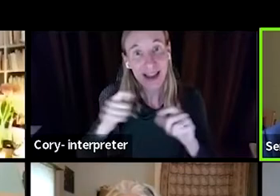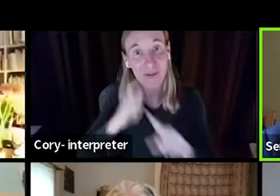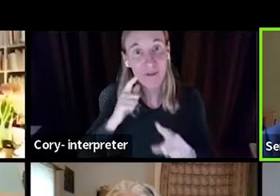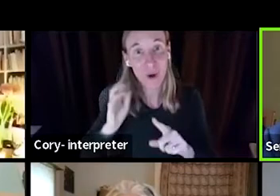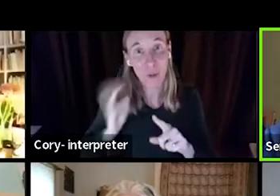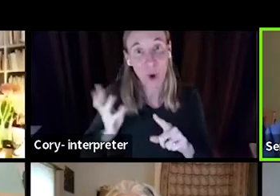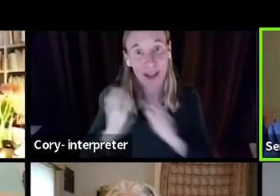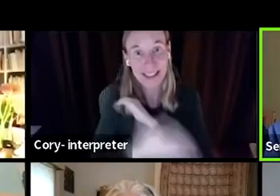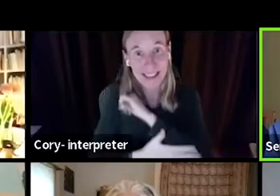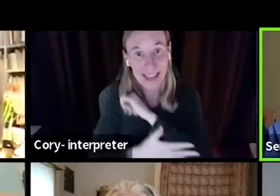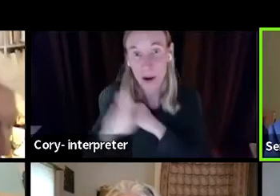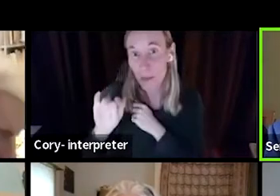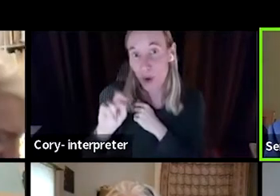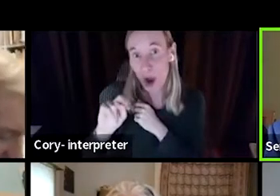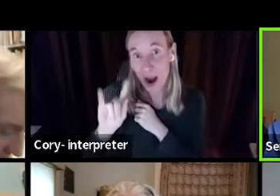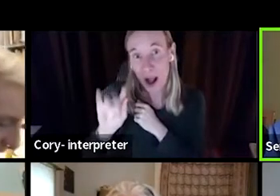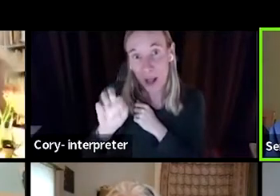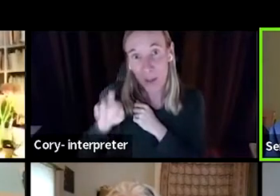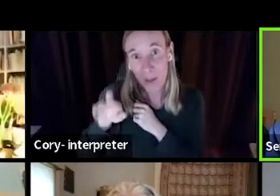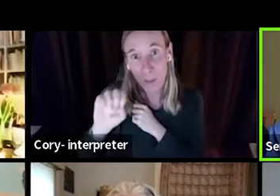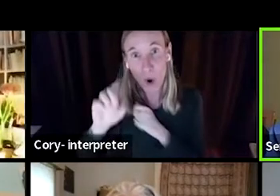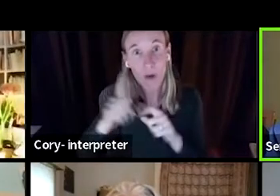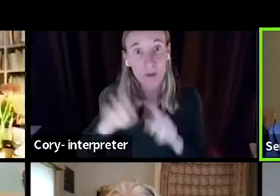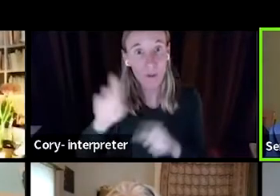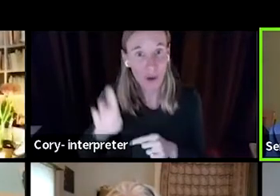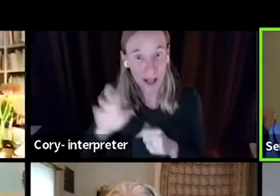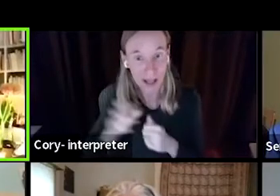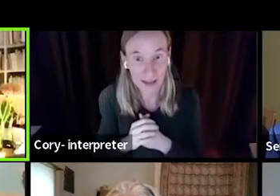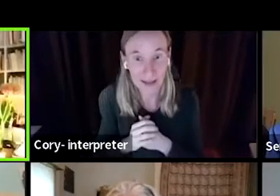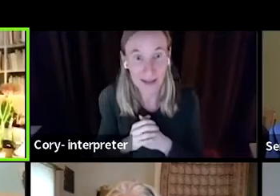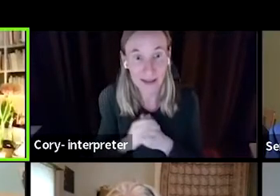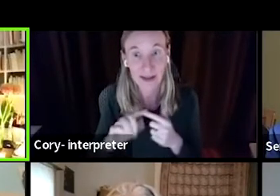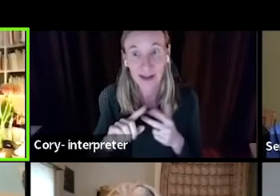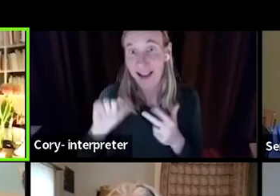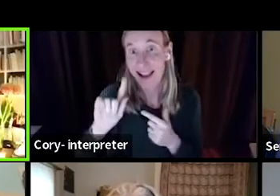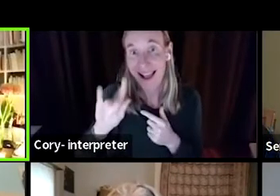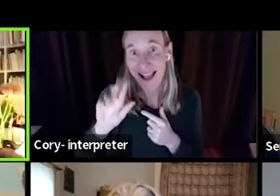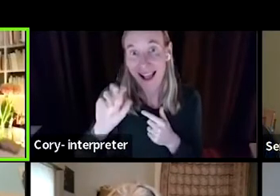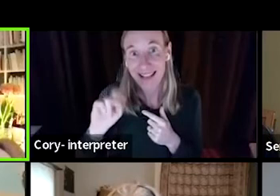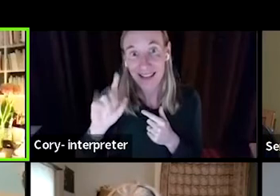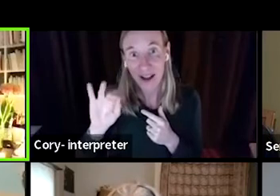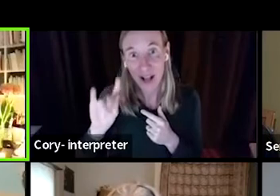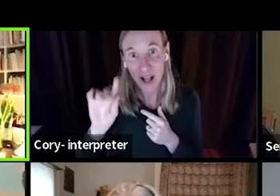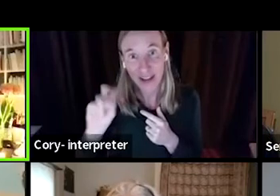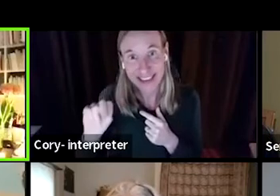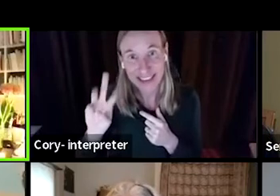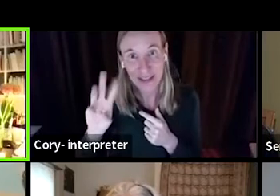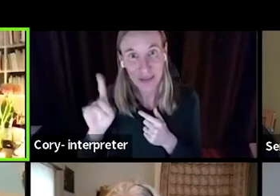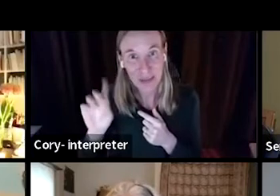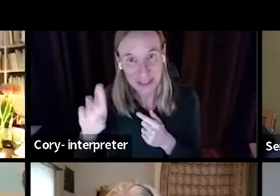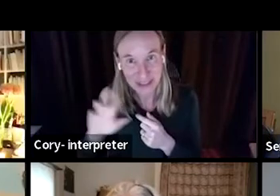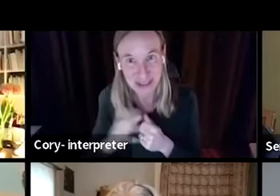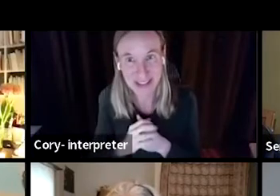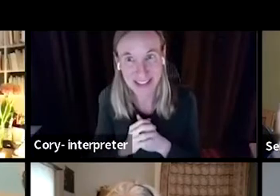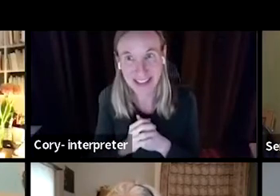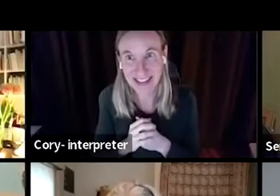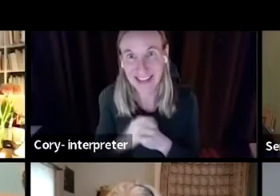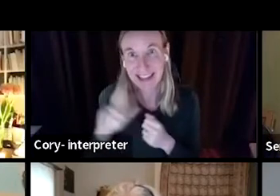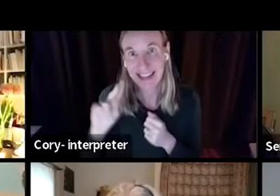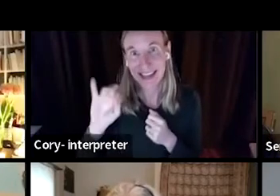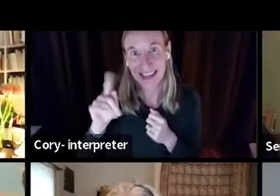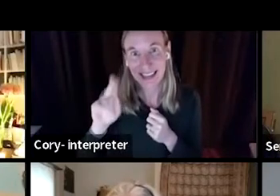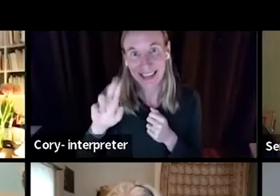I call more from Ruffin County. Allison Clarkson Windsor County. He's your mom.